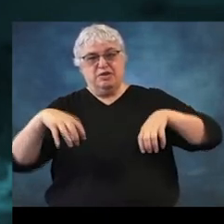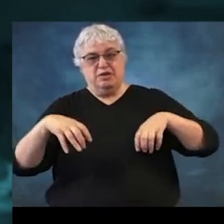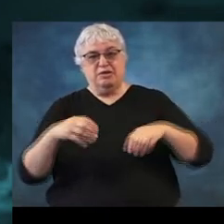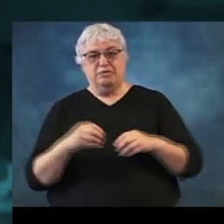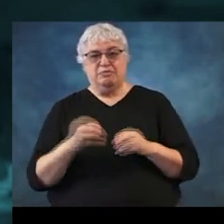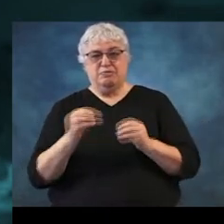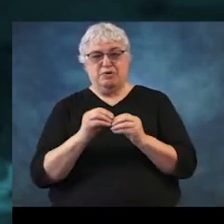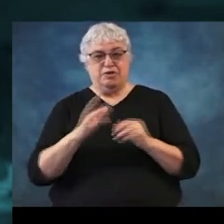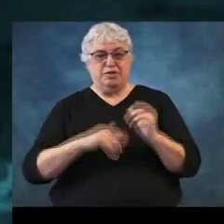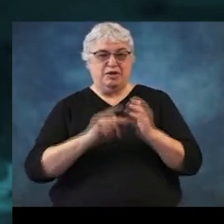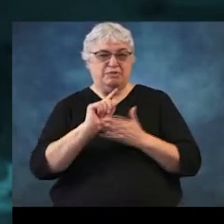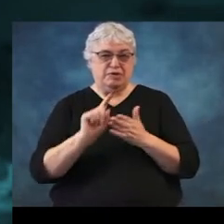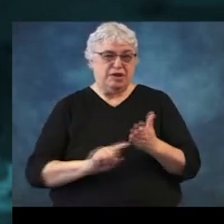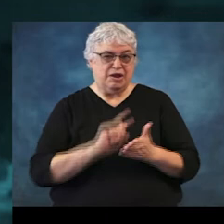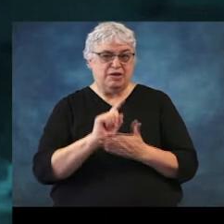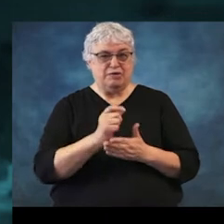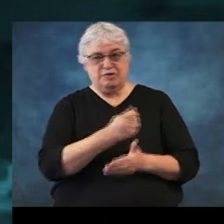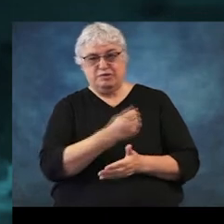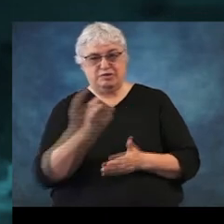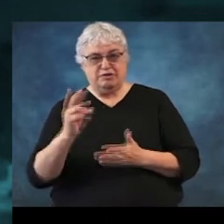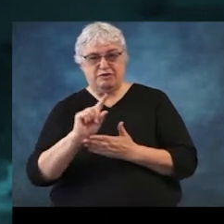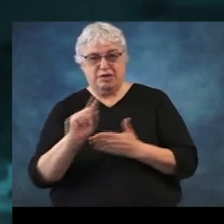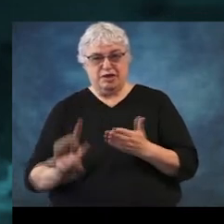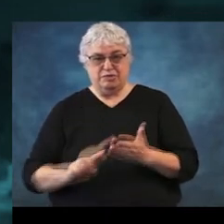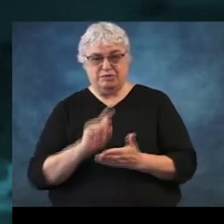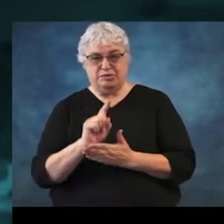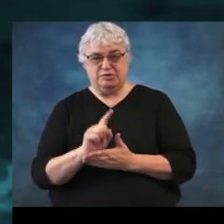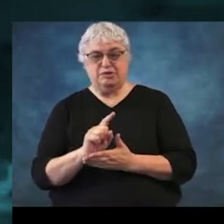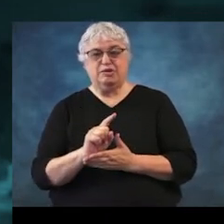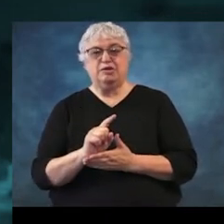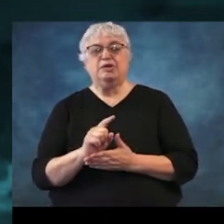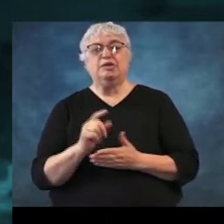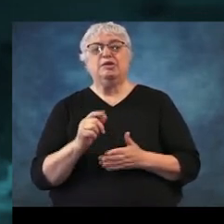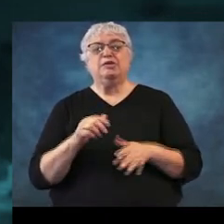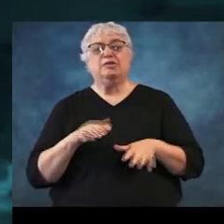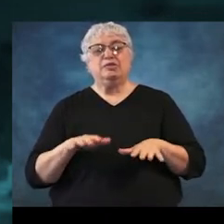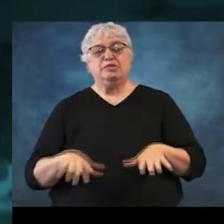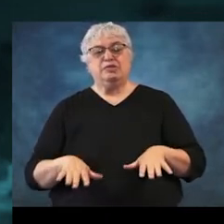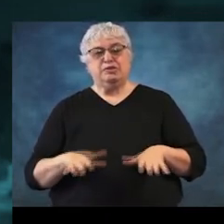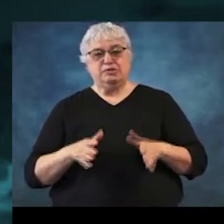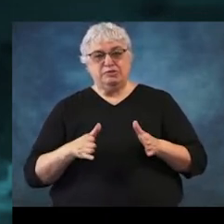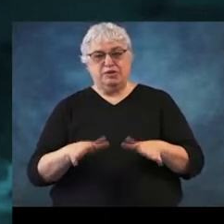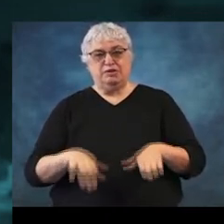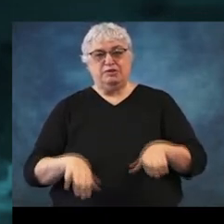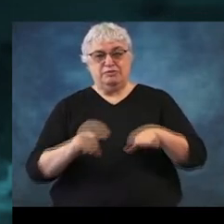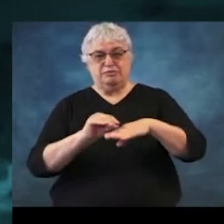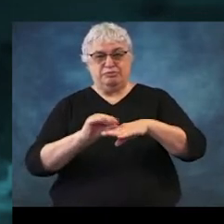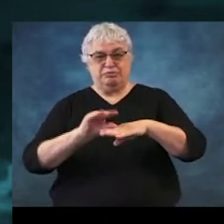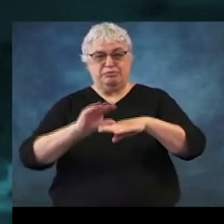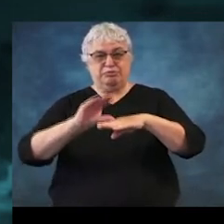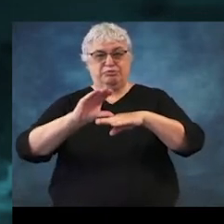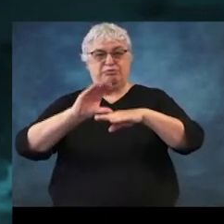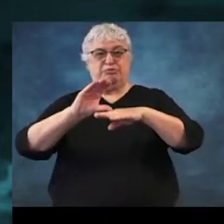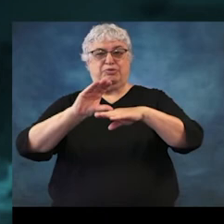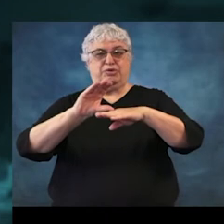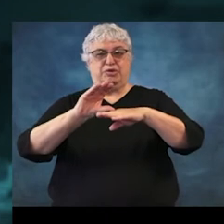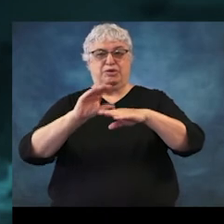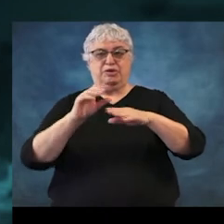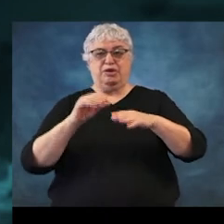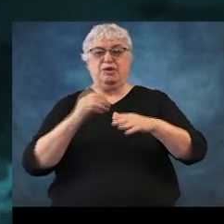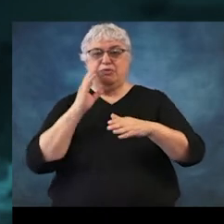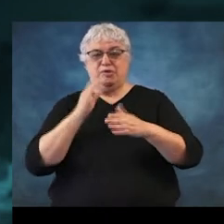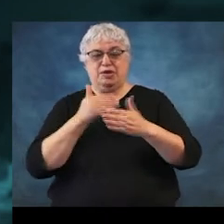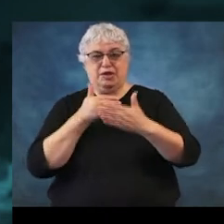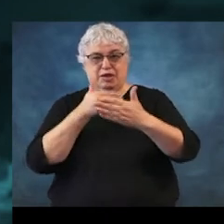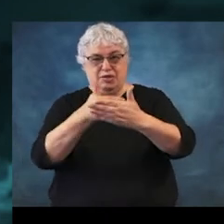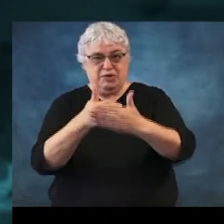little bit longer than an hour or several hours, the streets are going to fill up completely and the water is going to get up close, if not into some of the